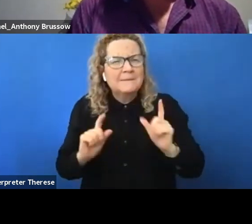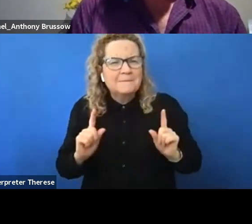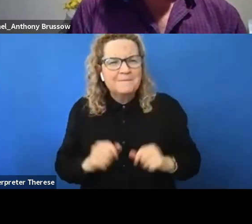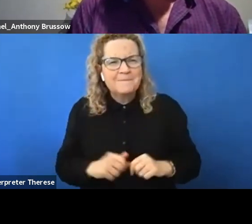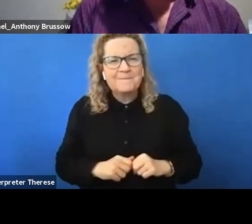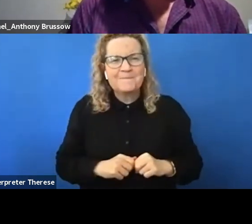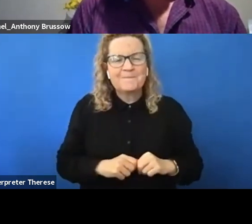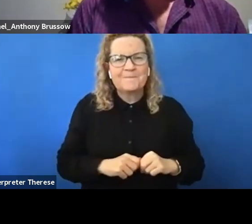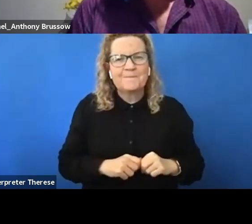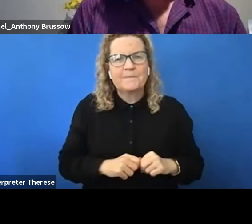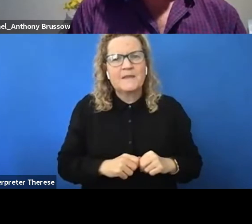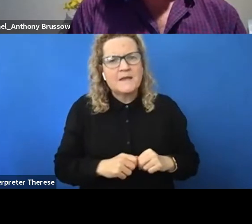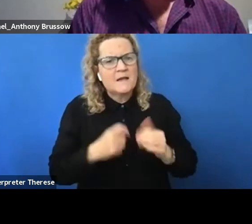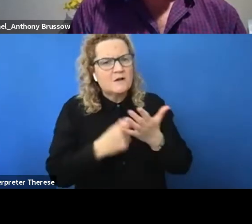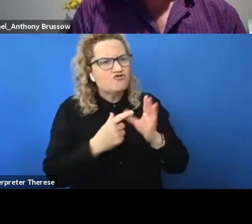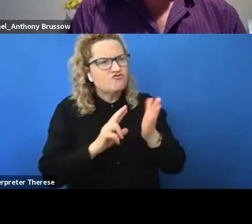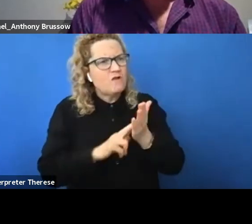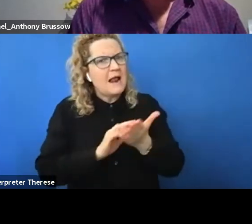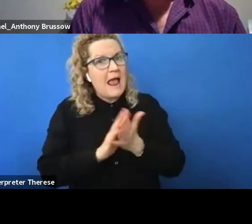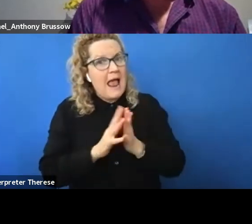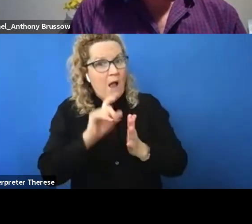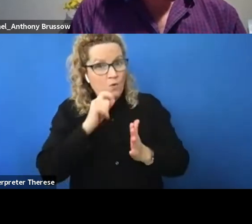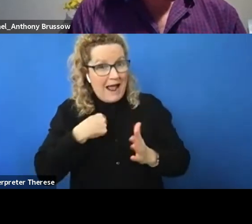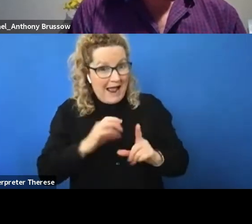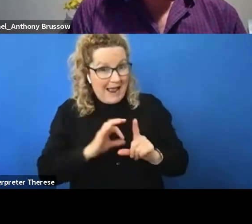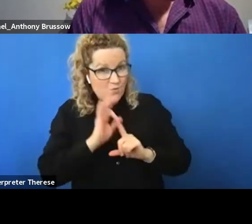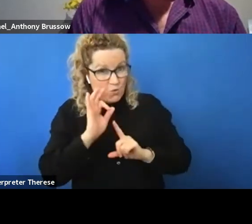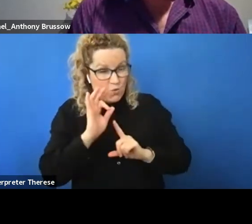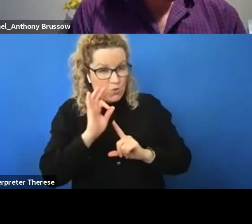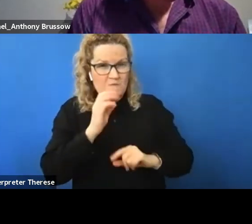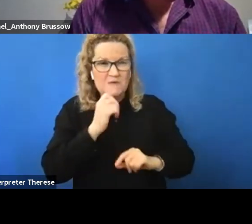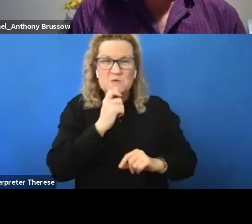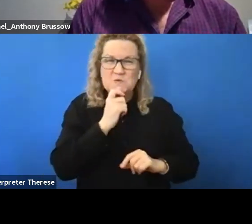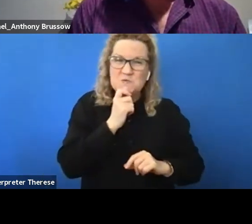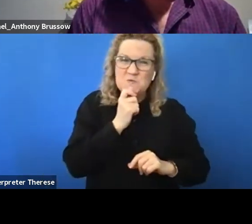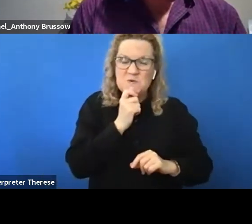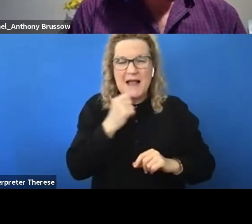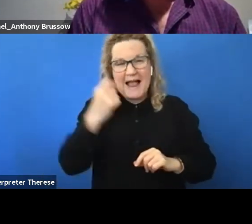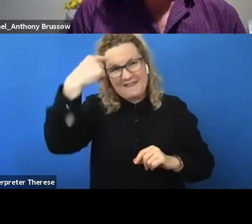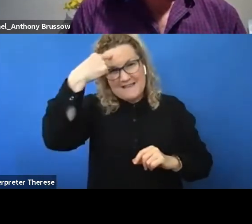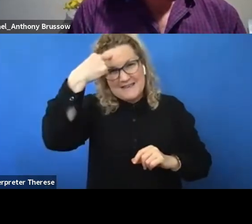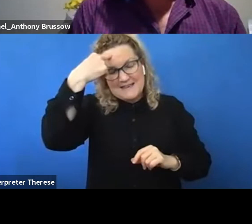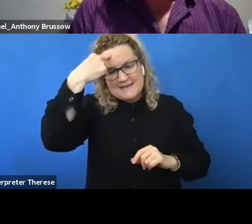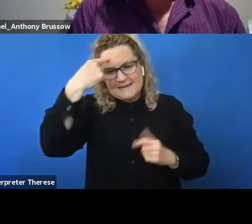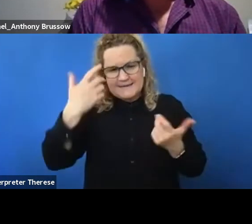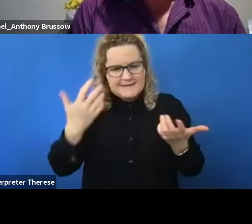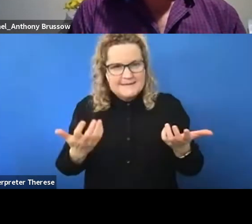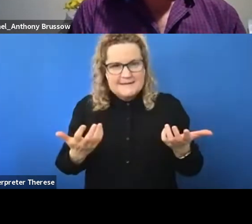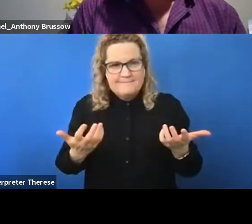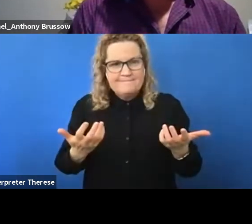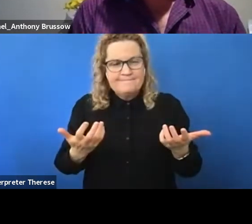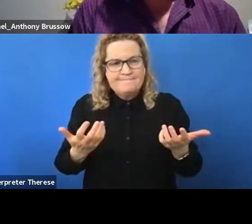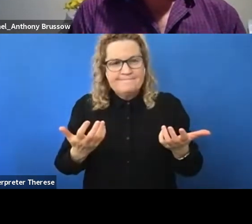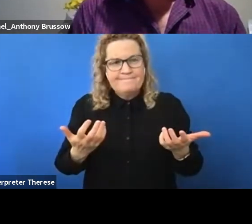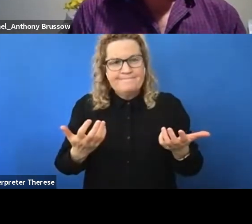How would I improve? I think basically, I would